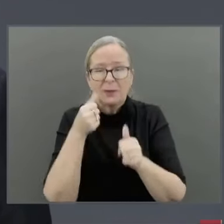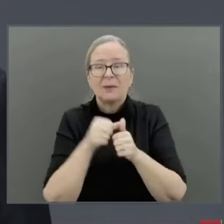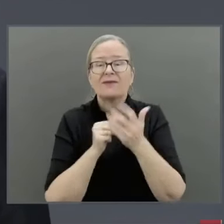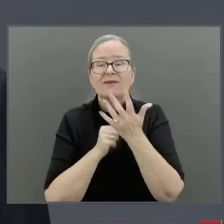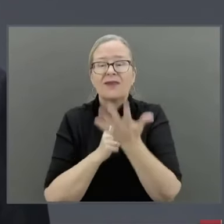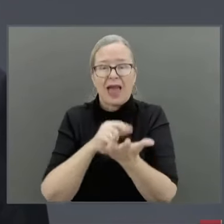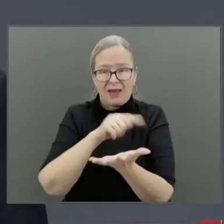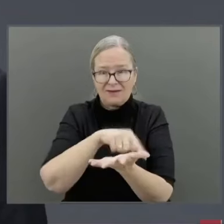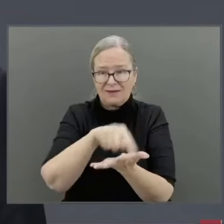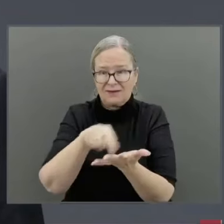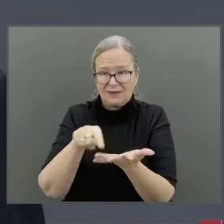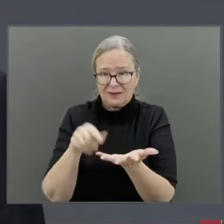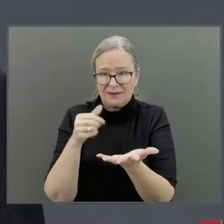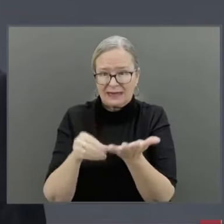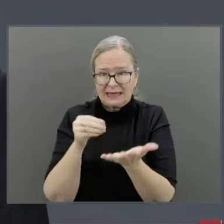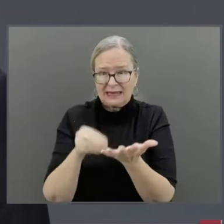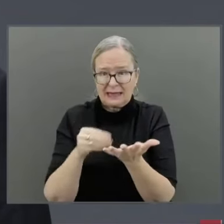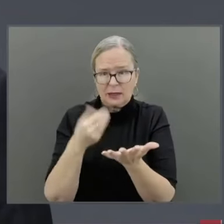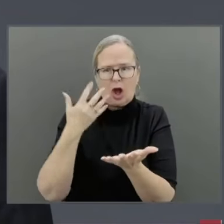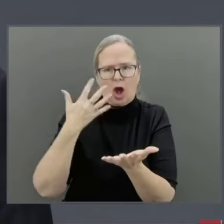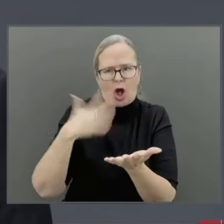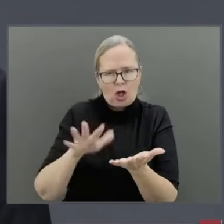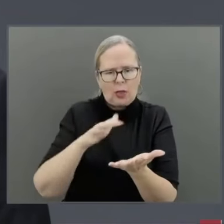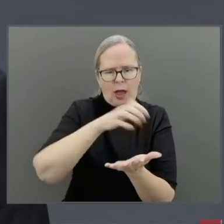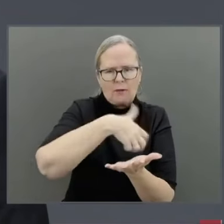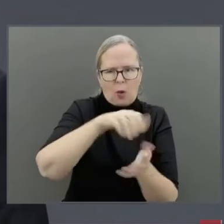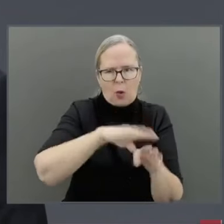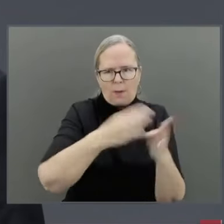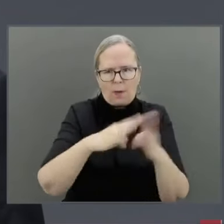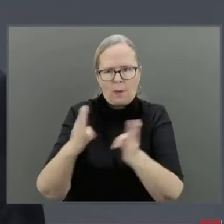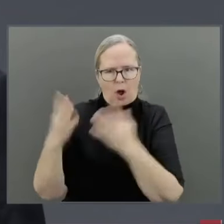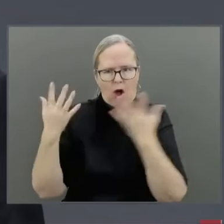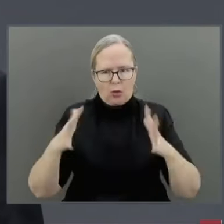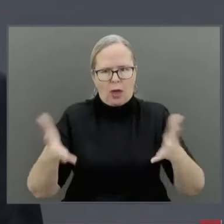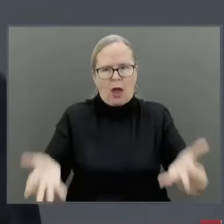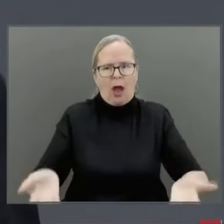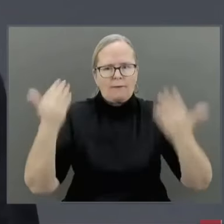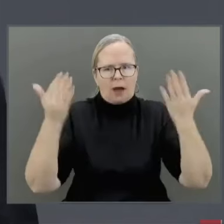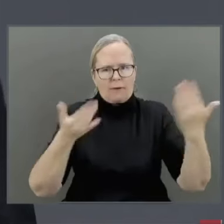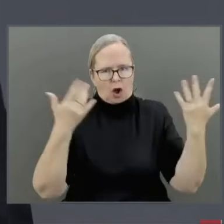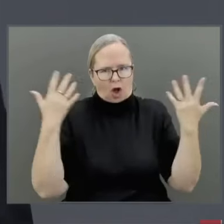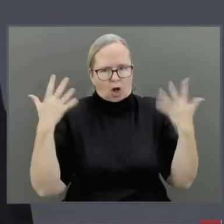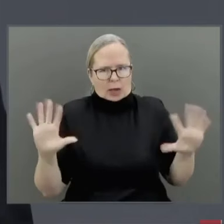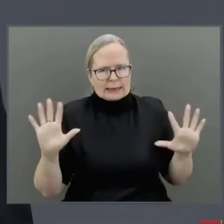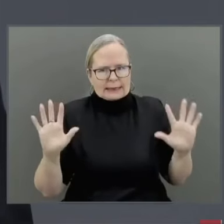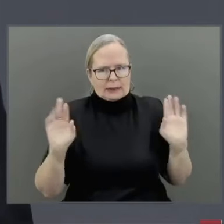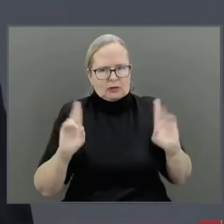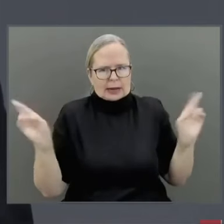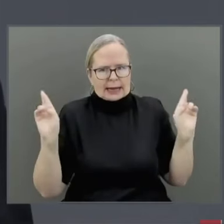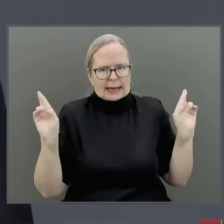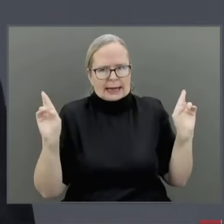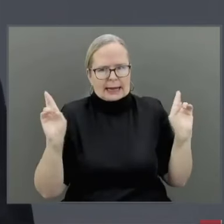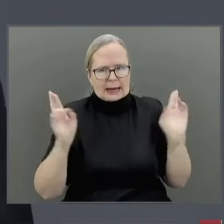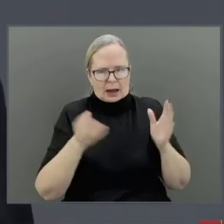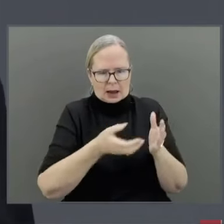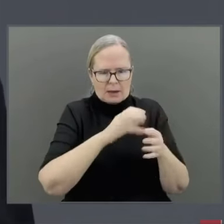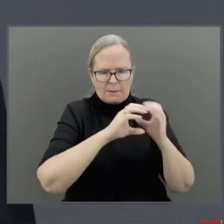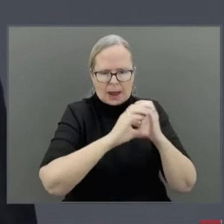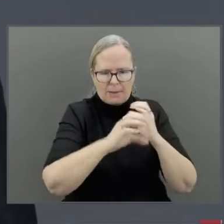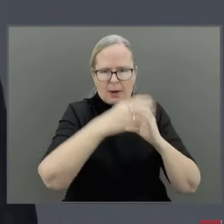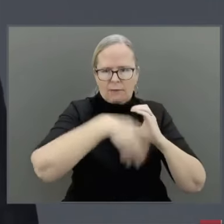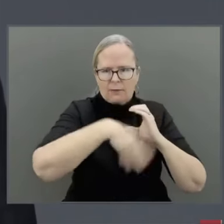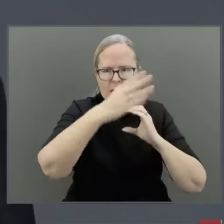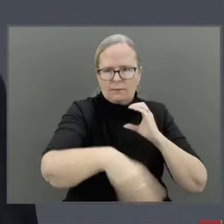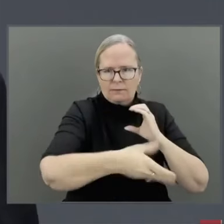in the area and we're preparing that for installation so we're much more confident. As we go through and cut the pipe, remove